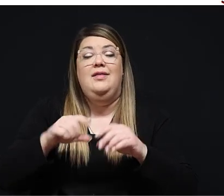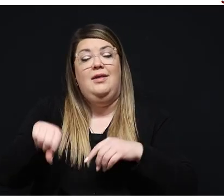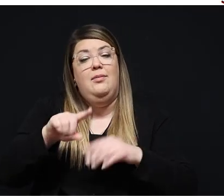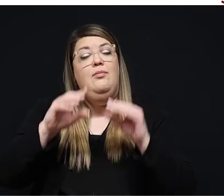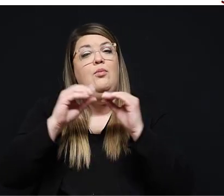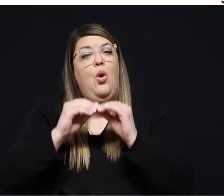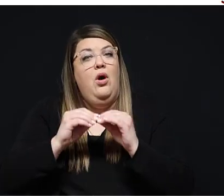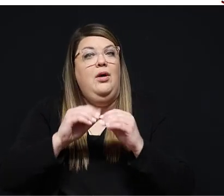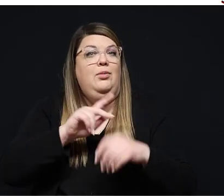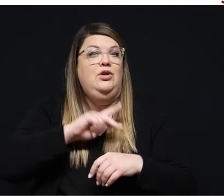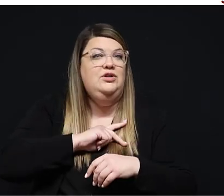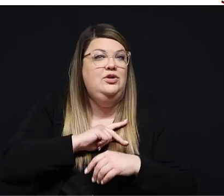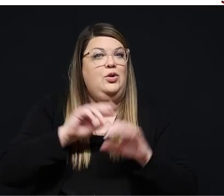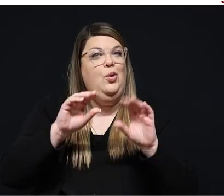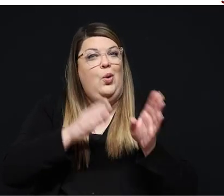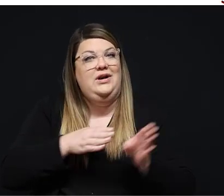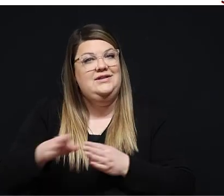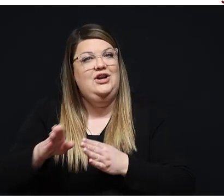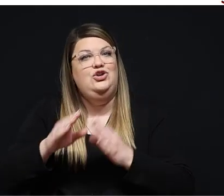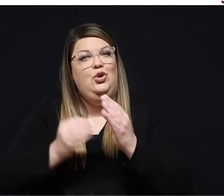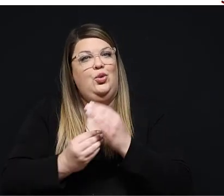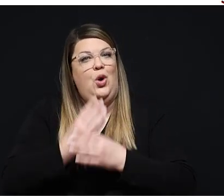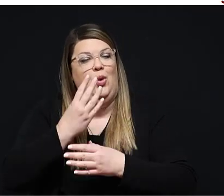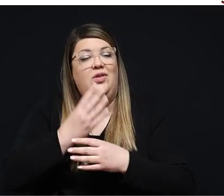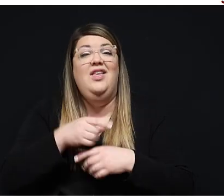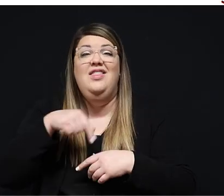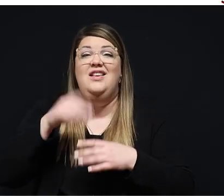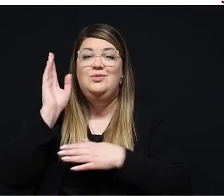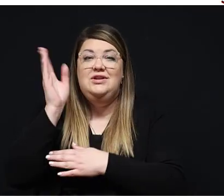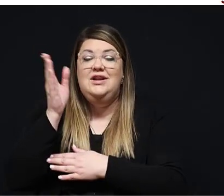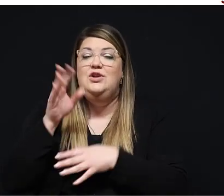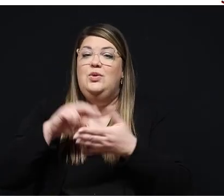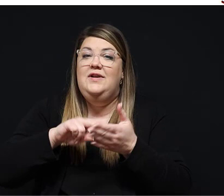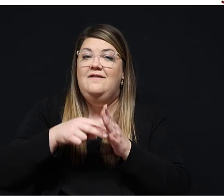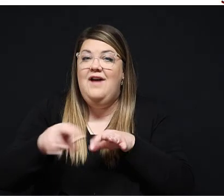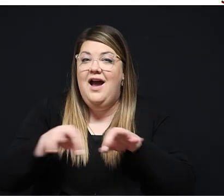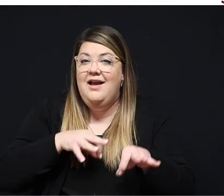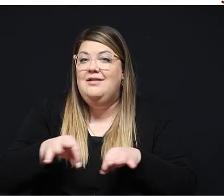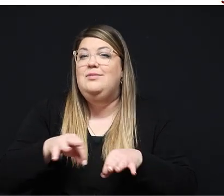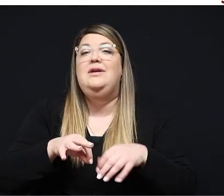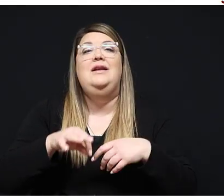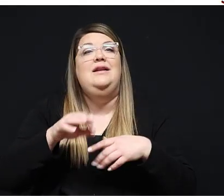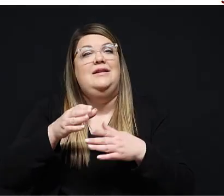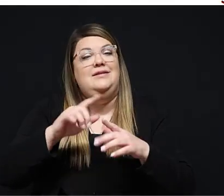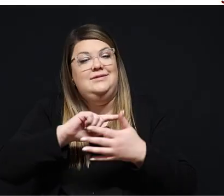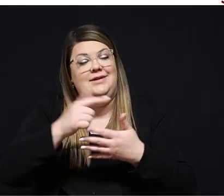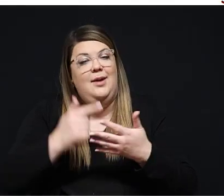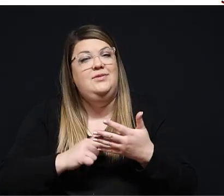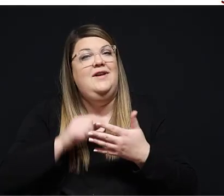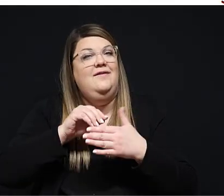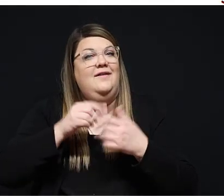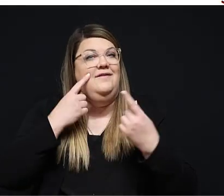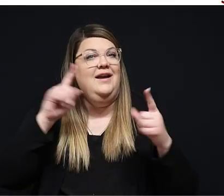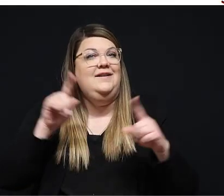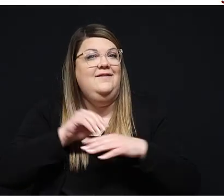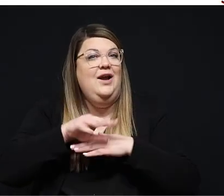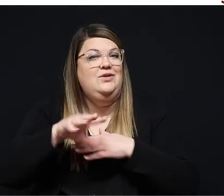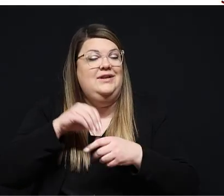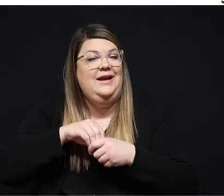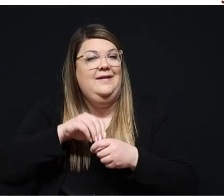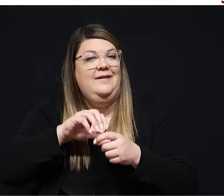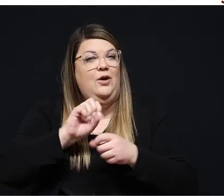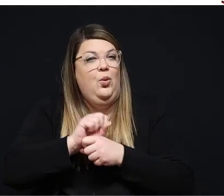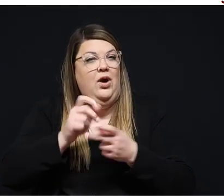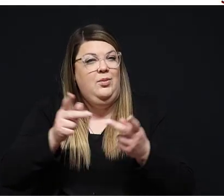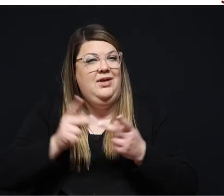organizational growth. This presentation will define and explain the steps of effective counseling in the workplace when the coaching cycle